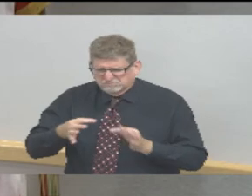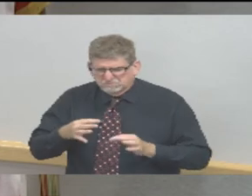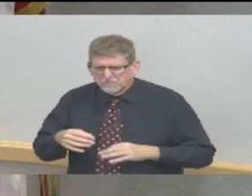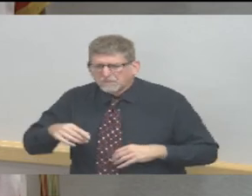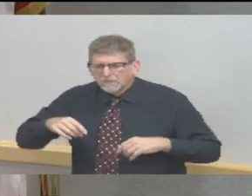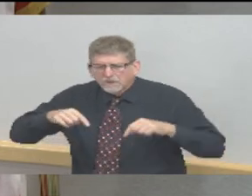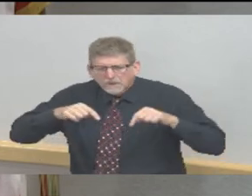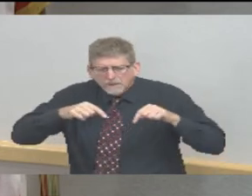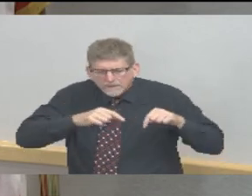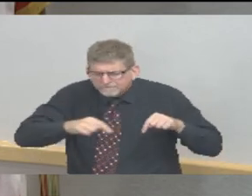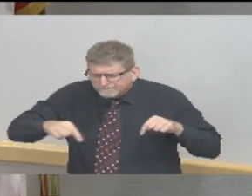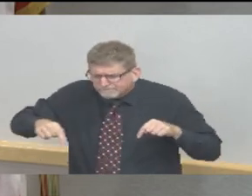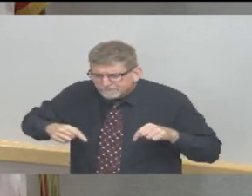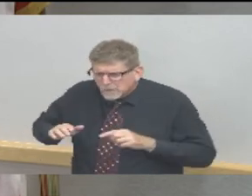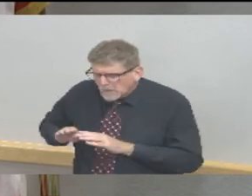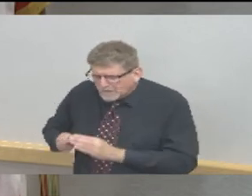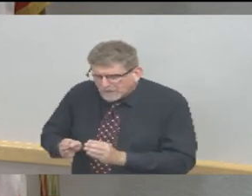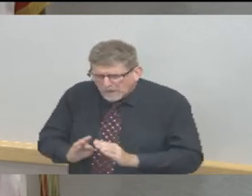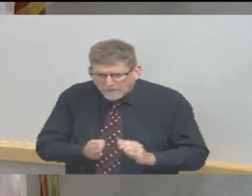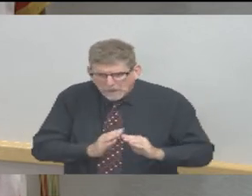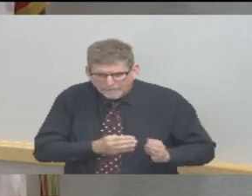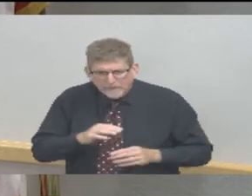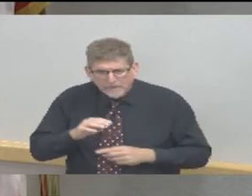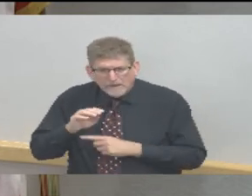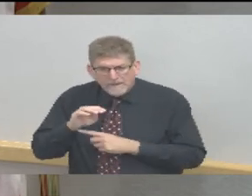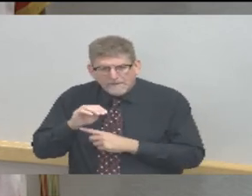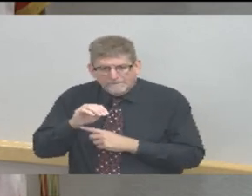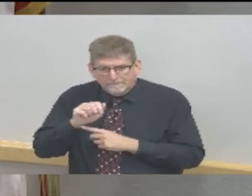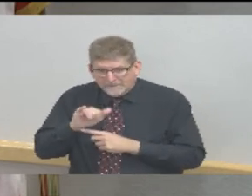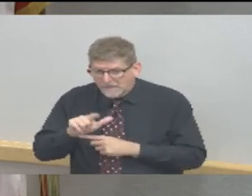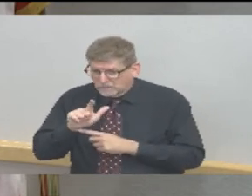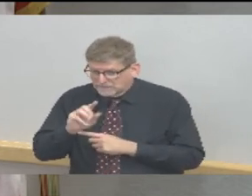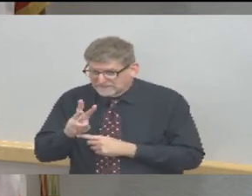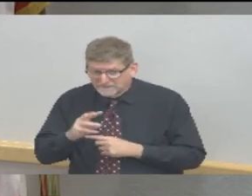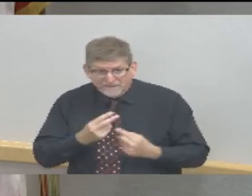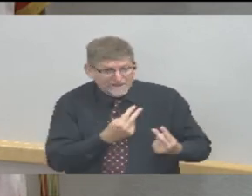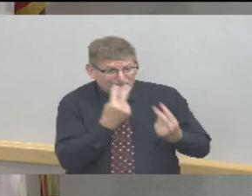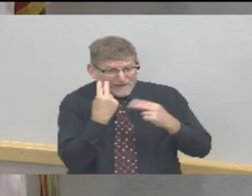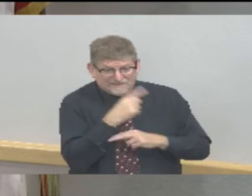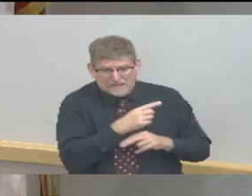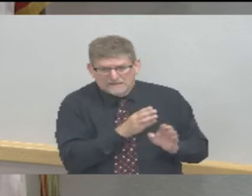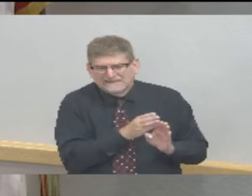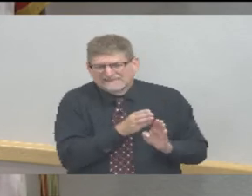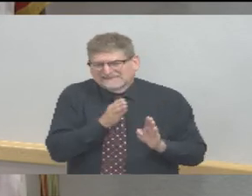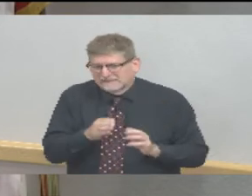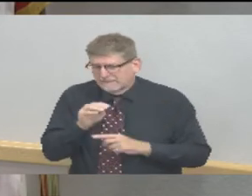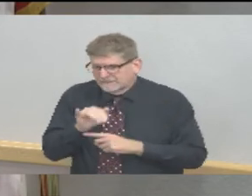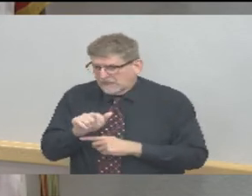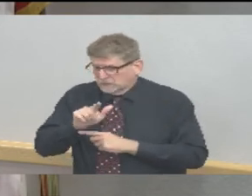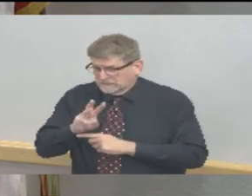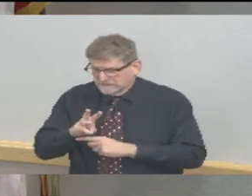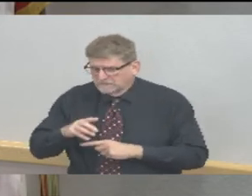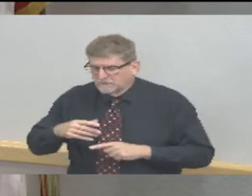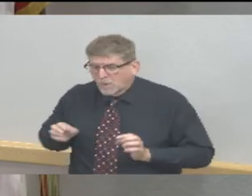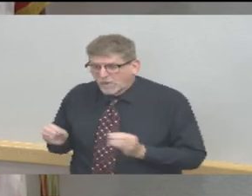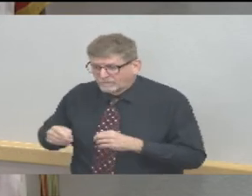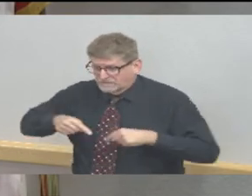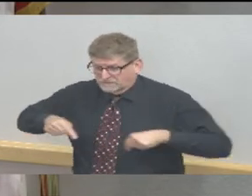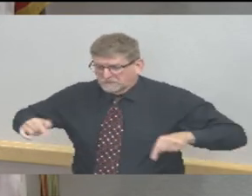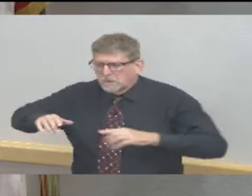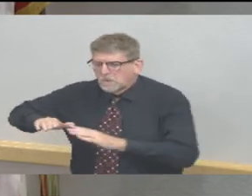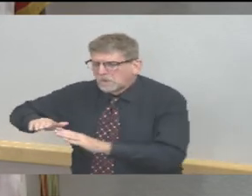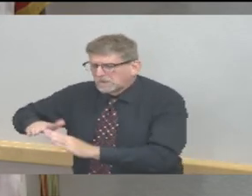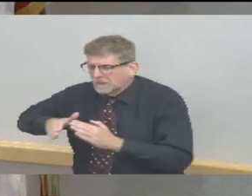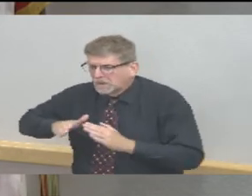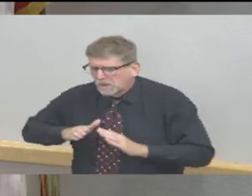can starting the 26th the day after Memorial Day. And business will continue to be different than it has been in the past. We still